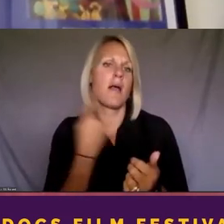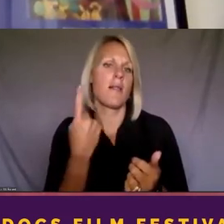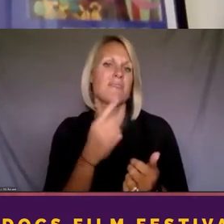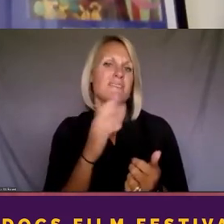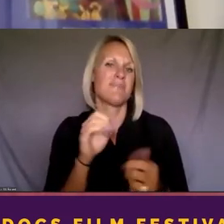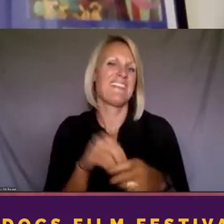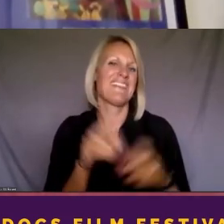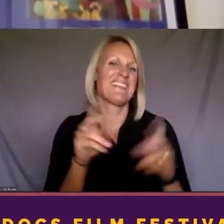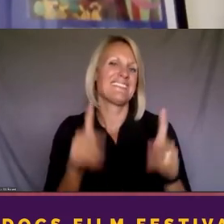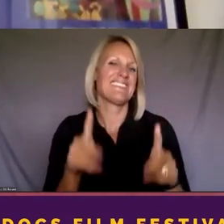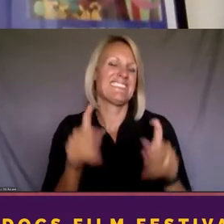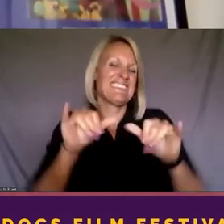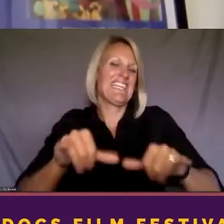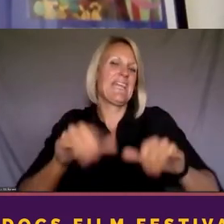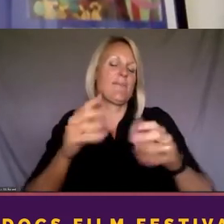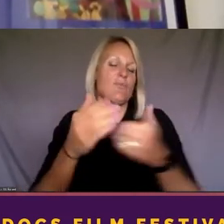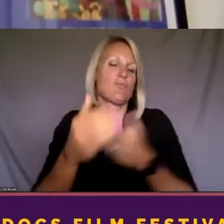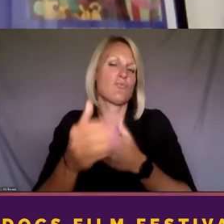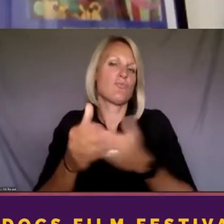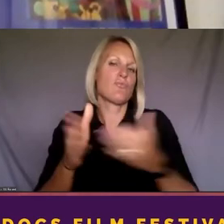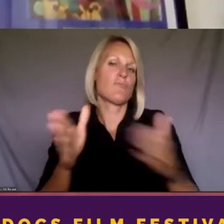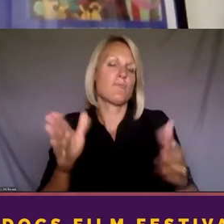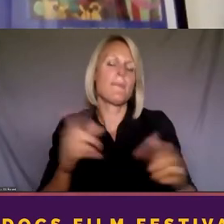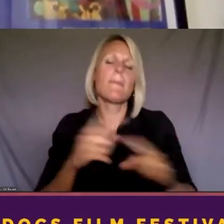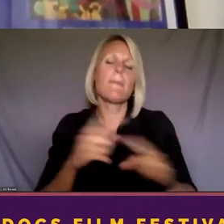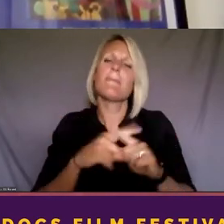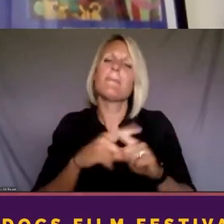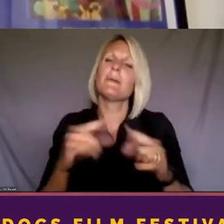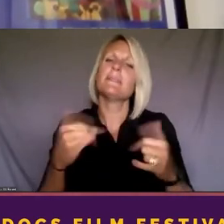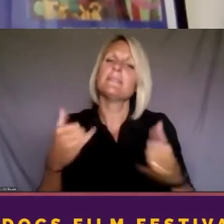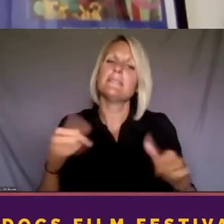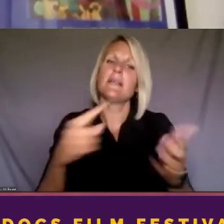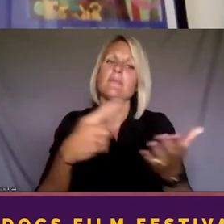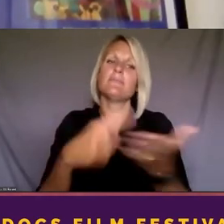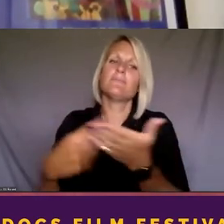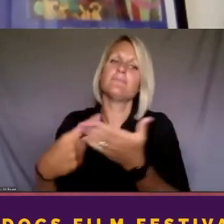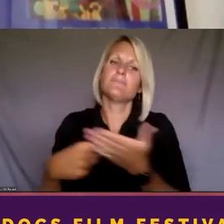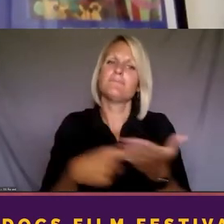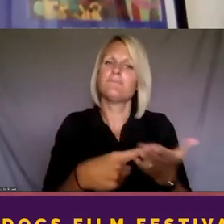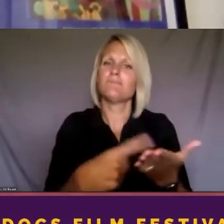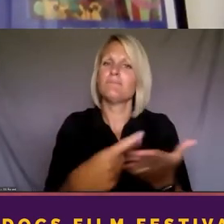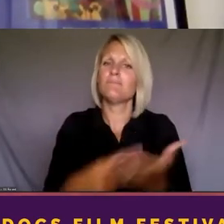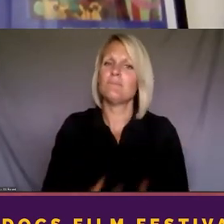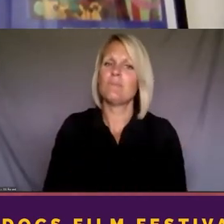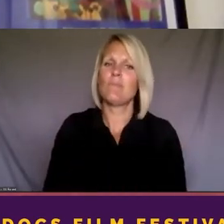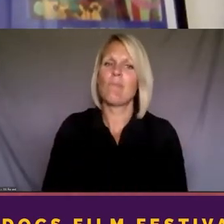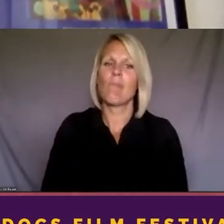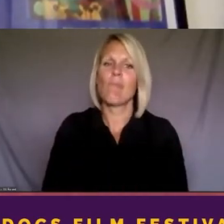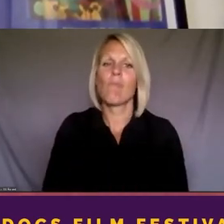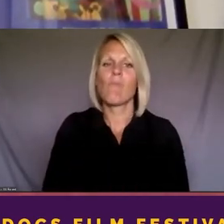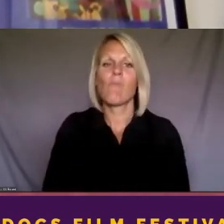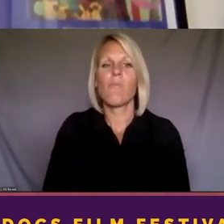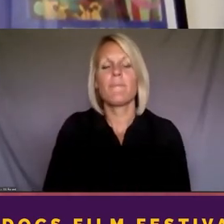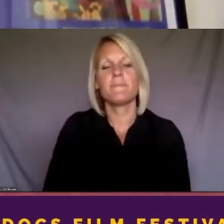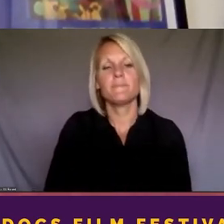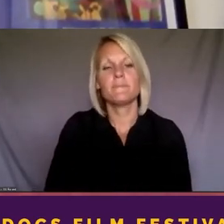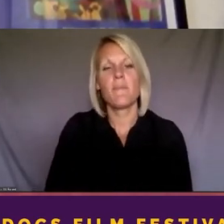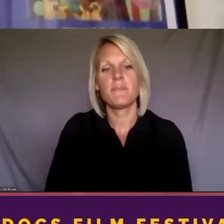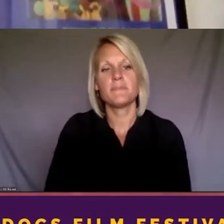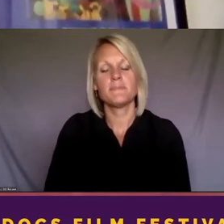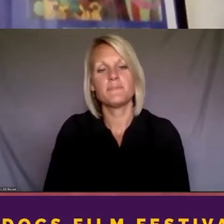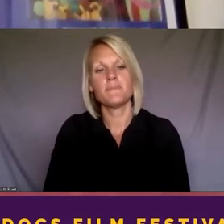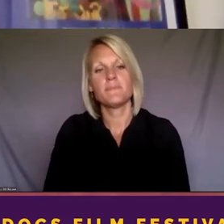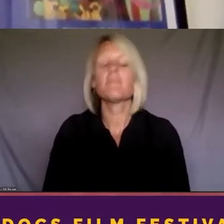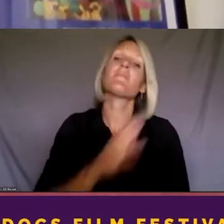having these conversations in a meaningful way. And we're looking forward to the fall. You know, I think the